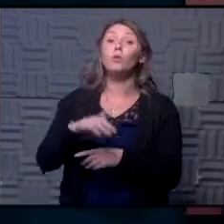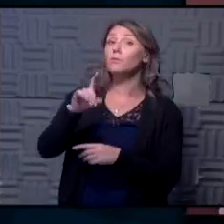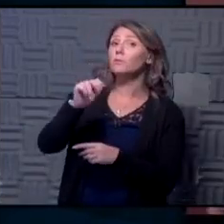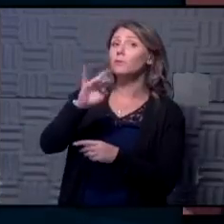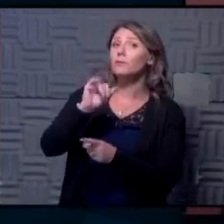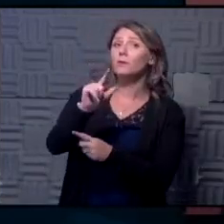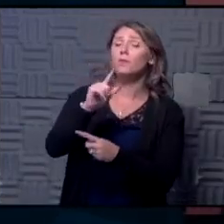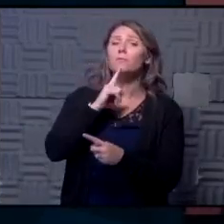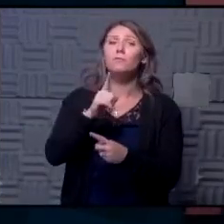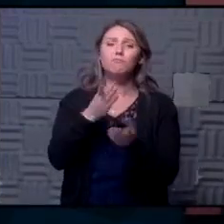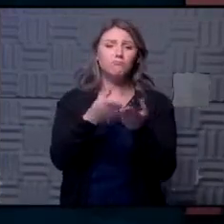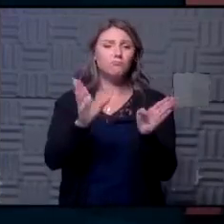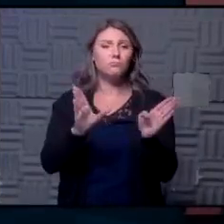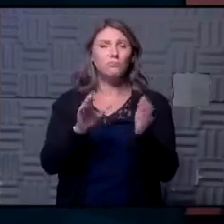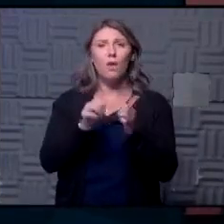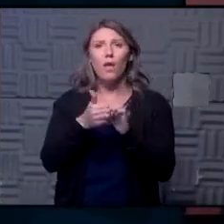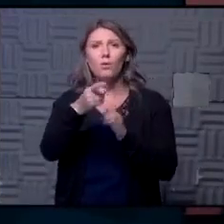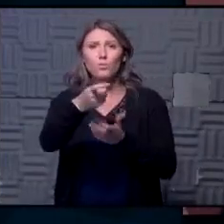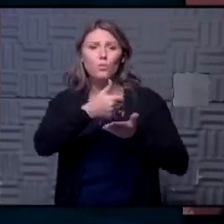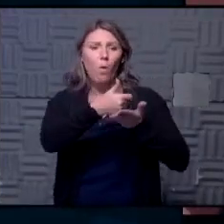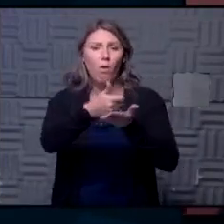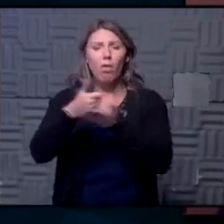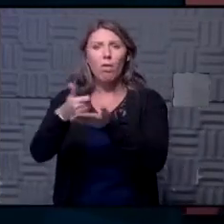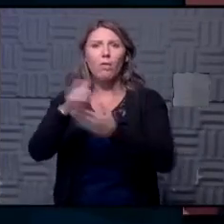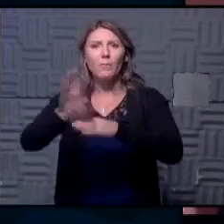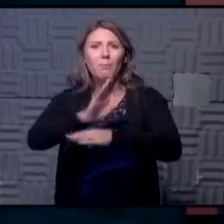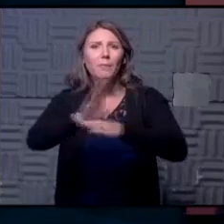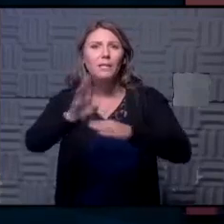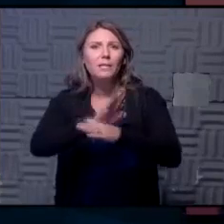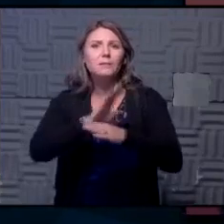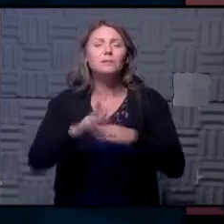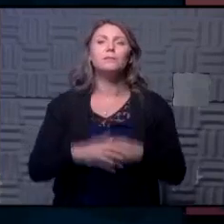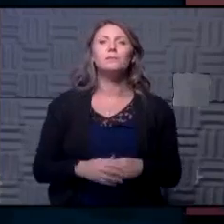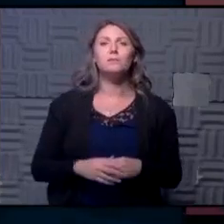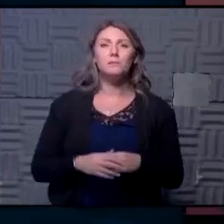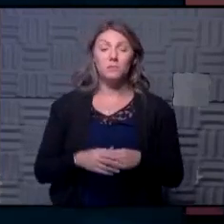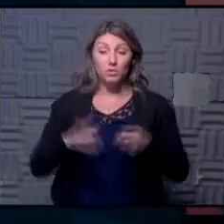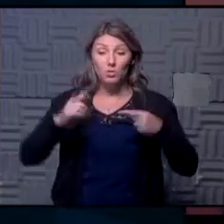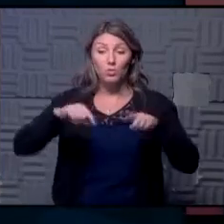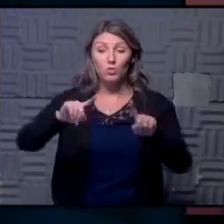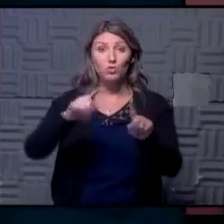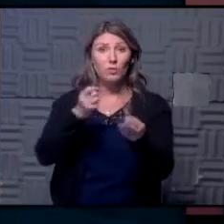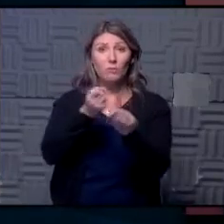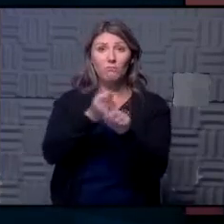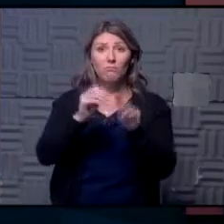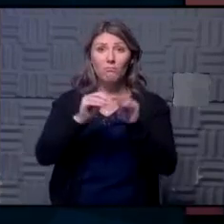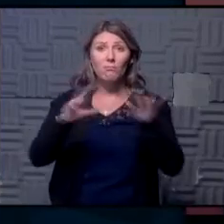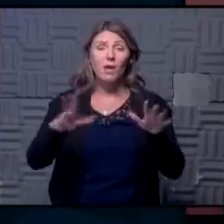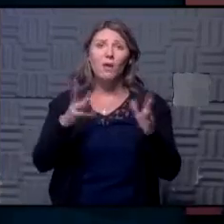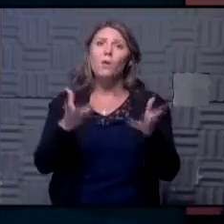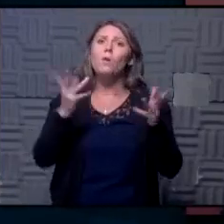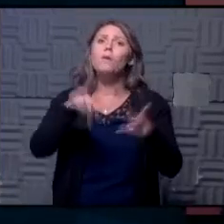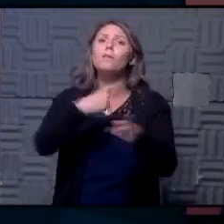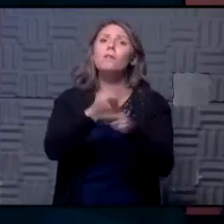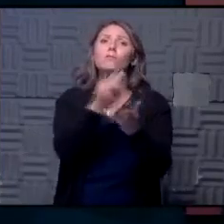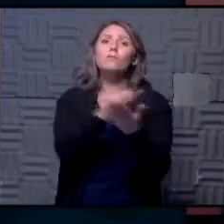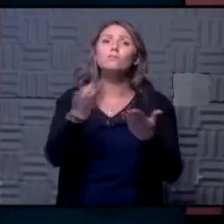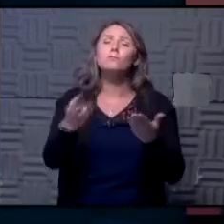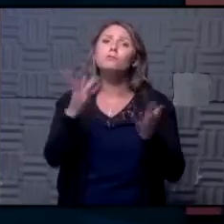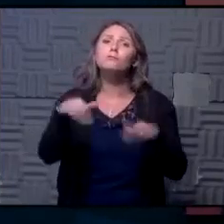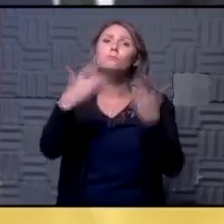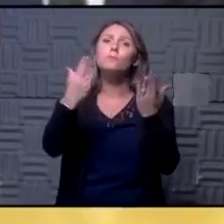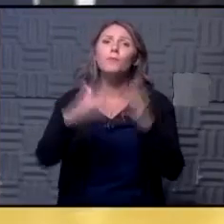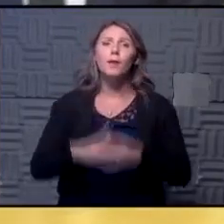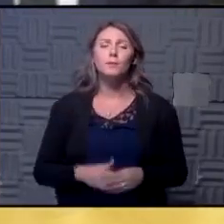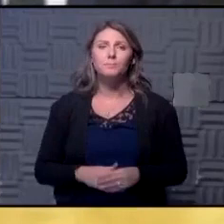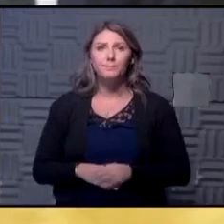there just you know in general kind of how are you helping businesses how you know how are during this pandemic what kind of resources are you providing for them